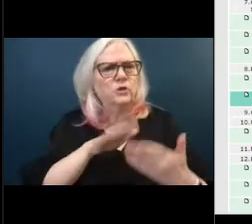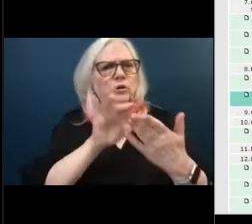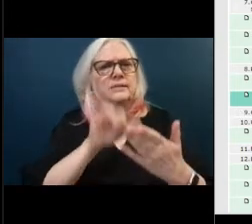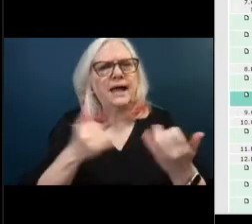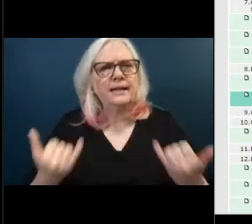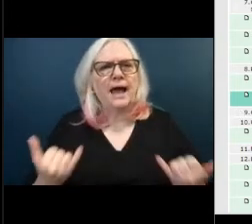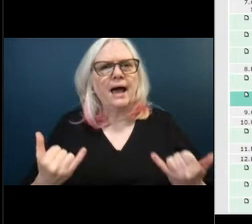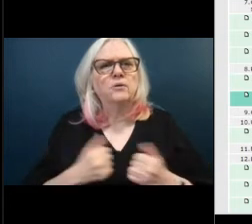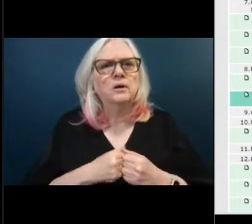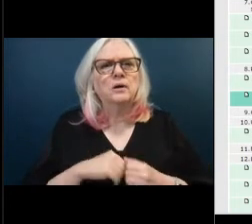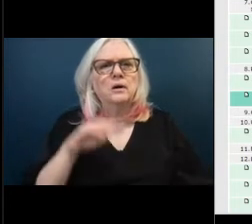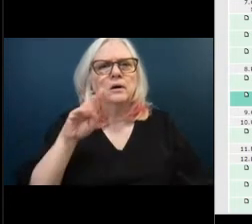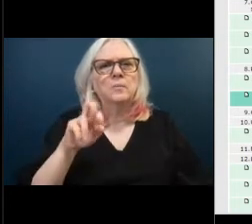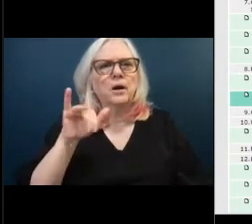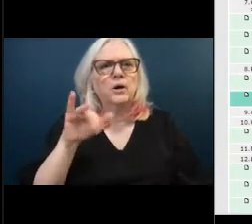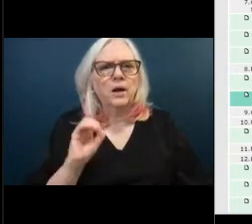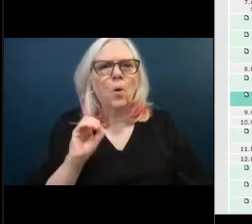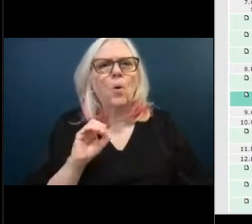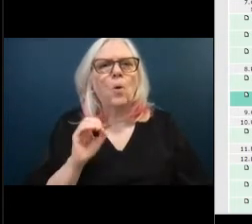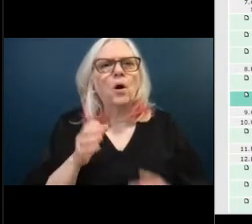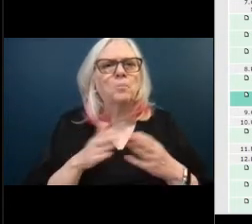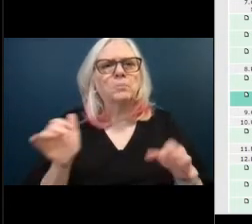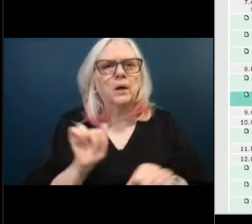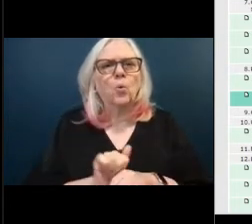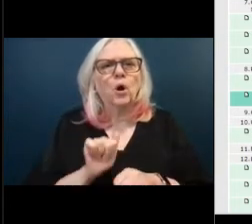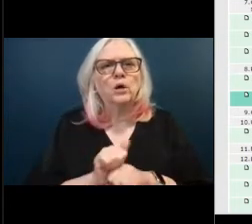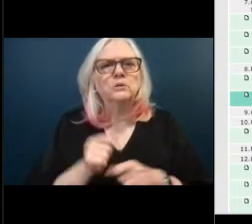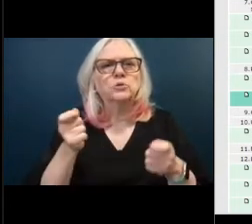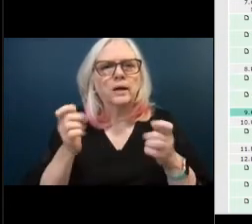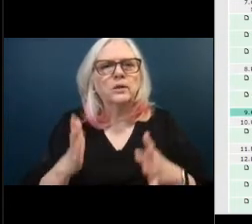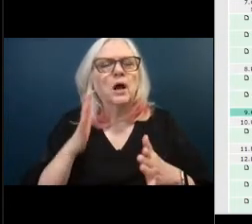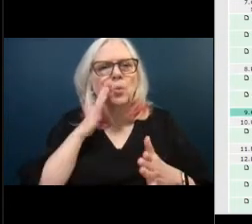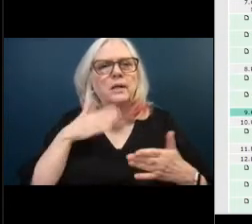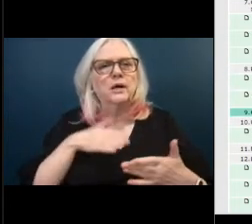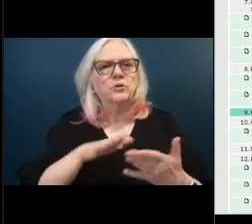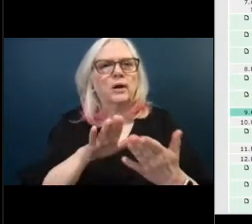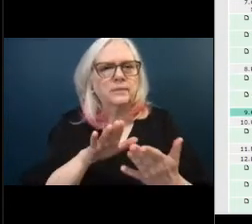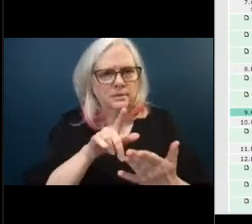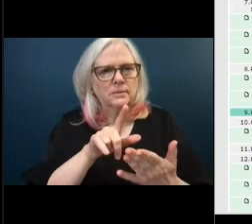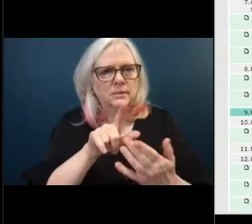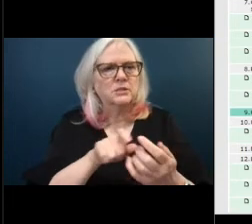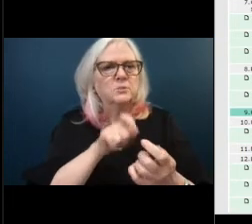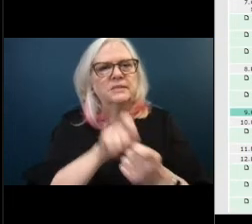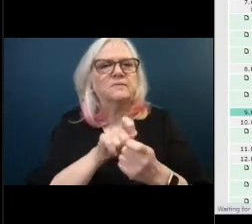uh mario uh public works director will be coming up to address the specifics of that um